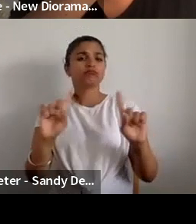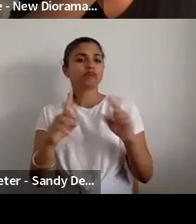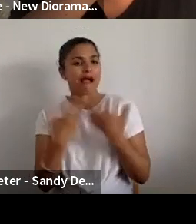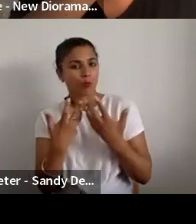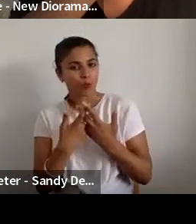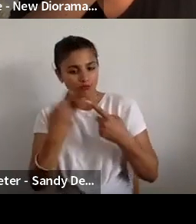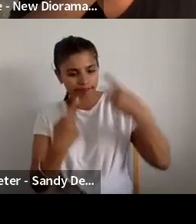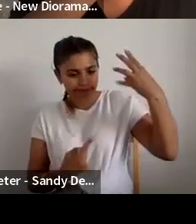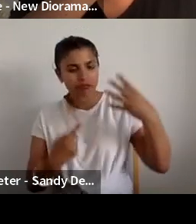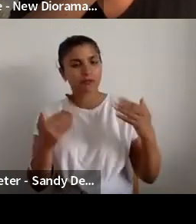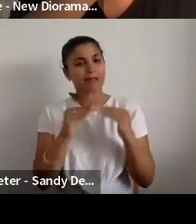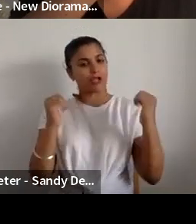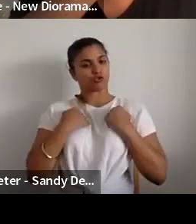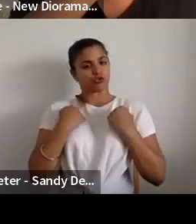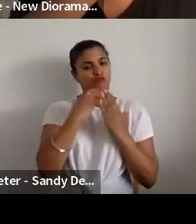So.